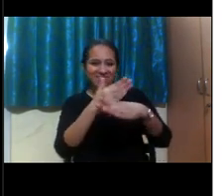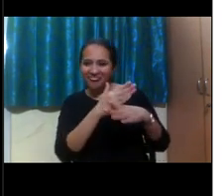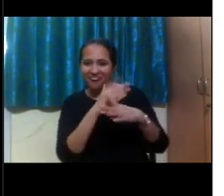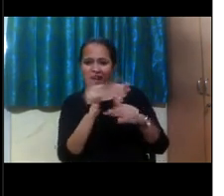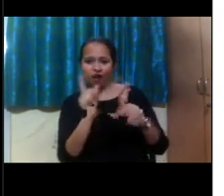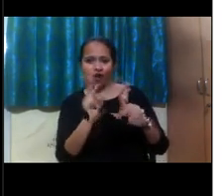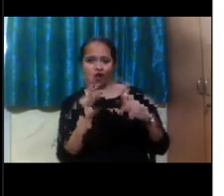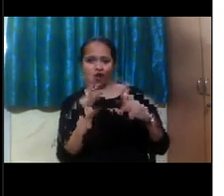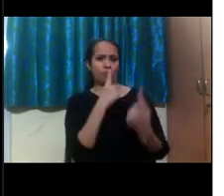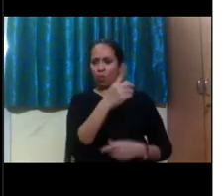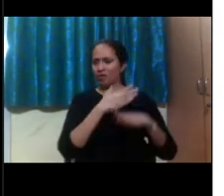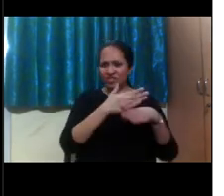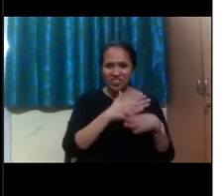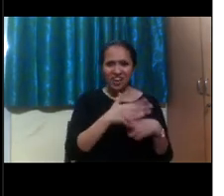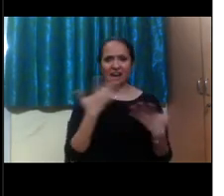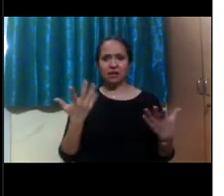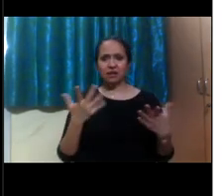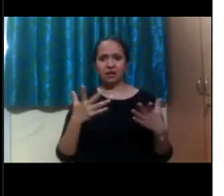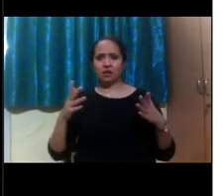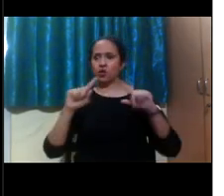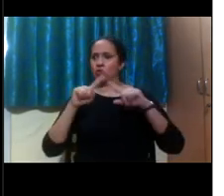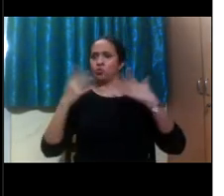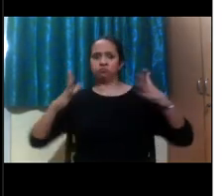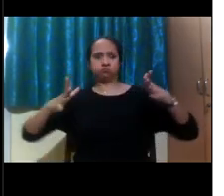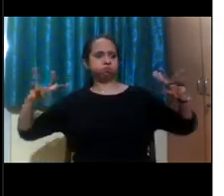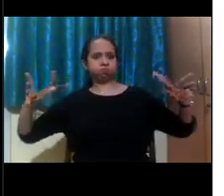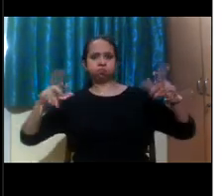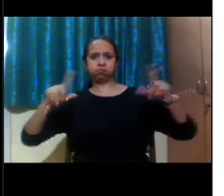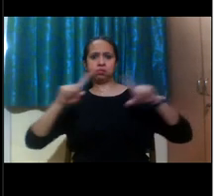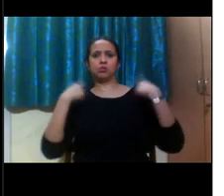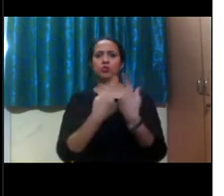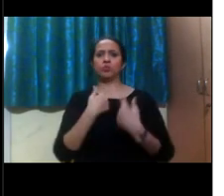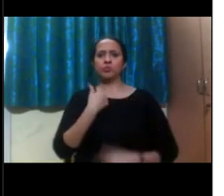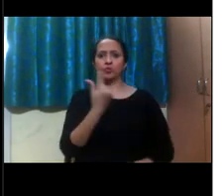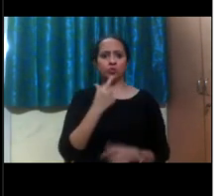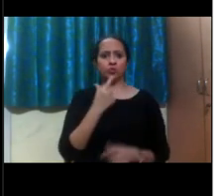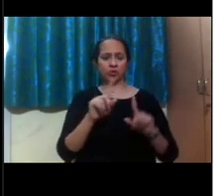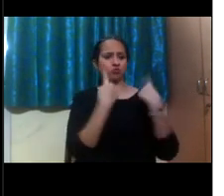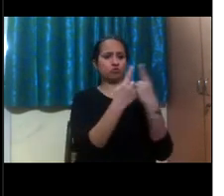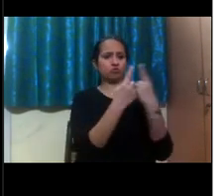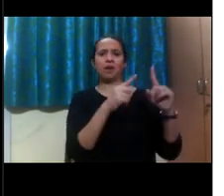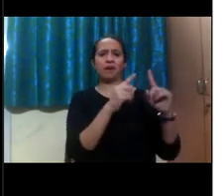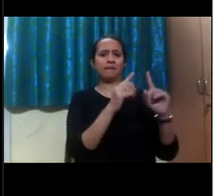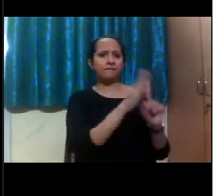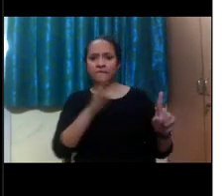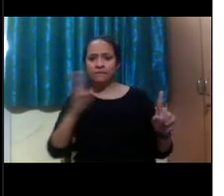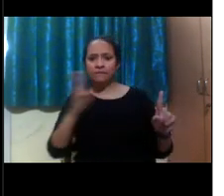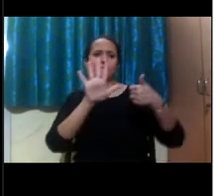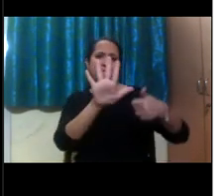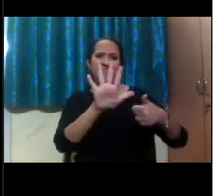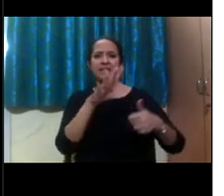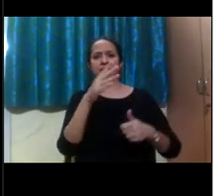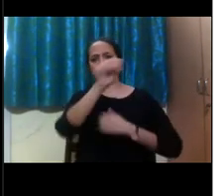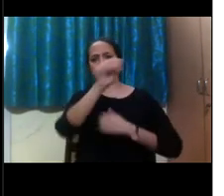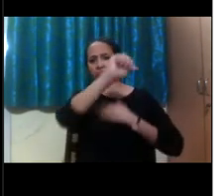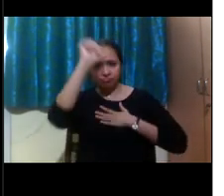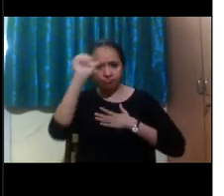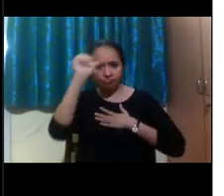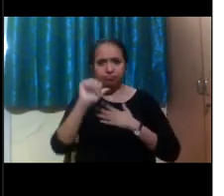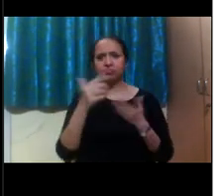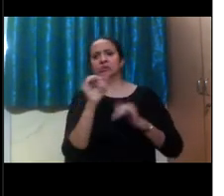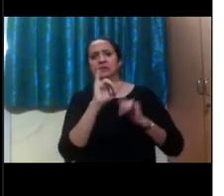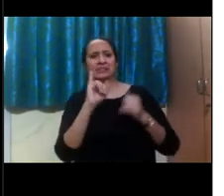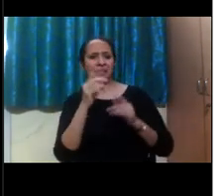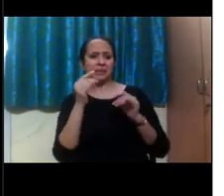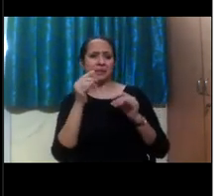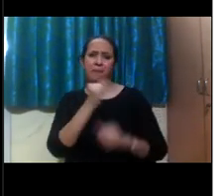you are sharing one big community style bathroom that has five or six toilets, five or six showers in there. And so it's, that's why we're asking you those